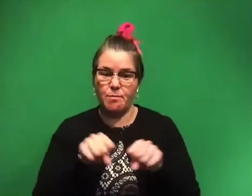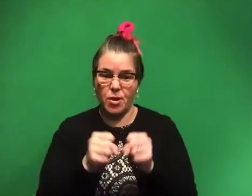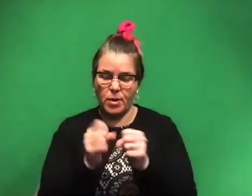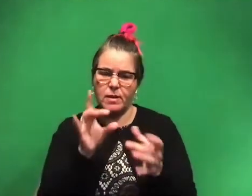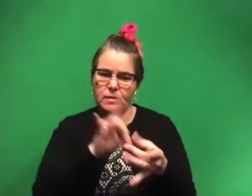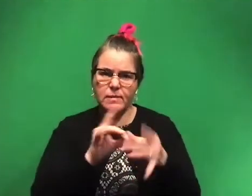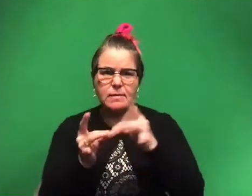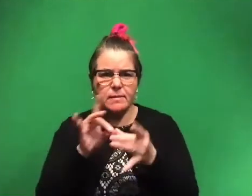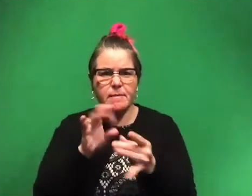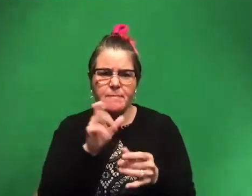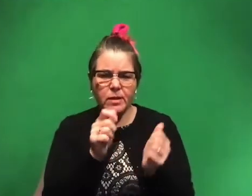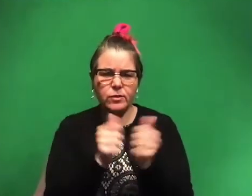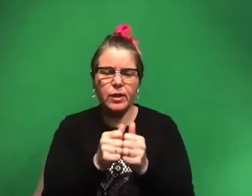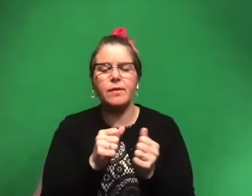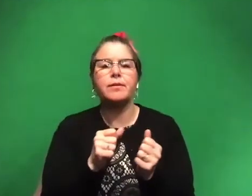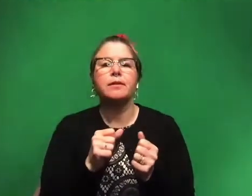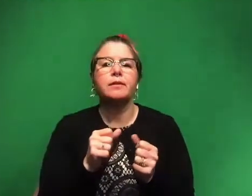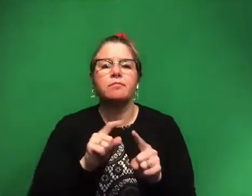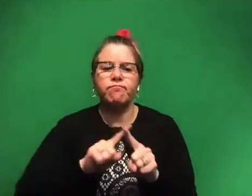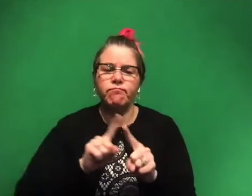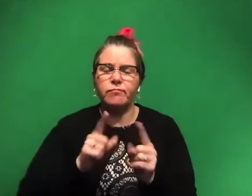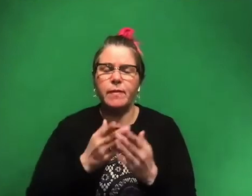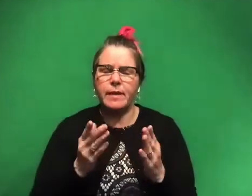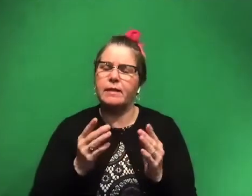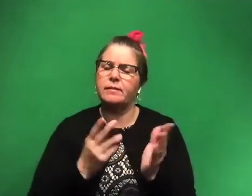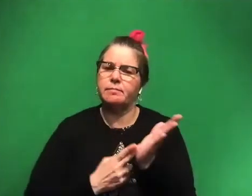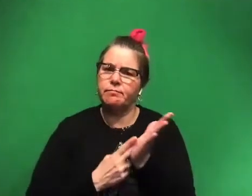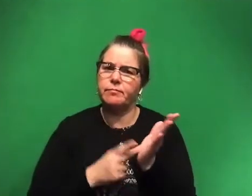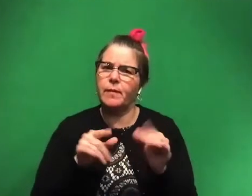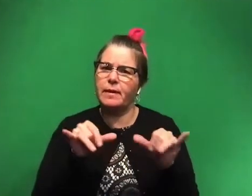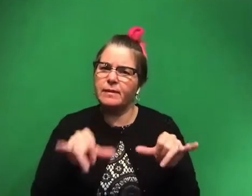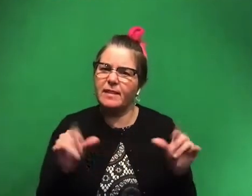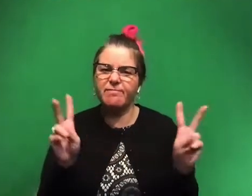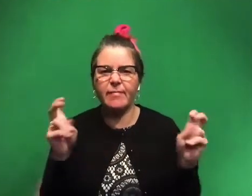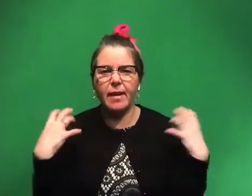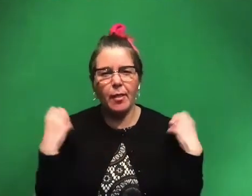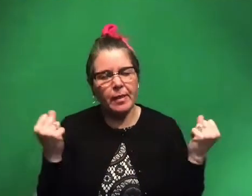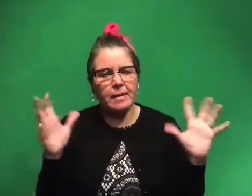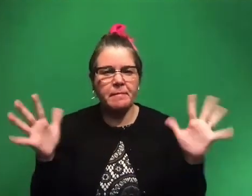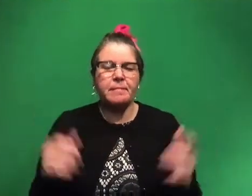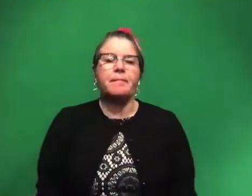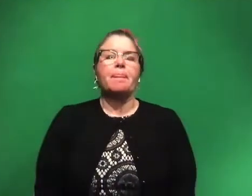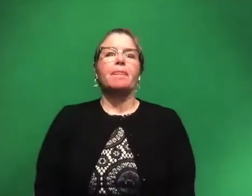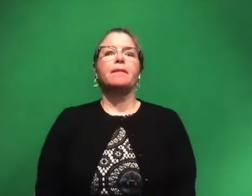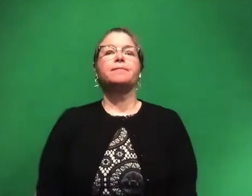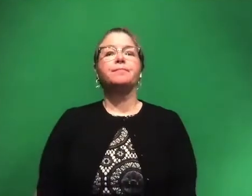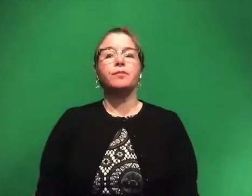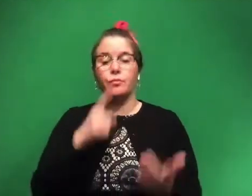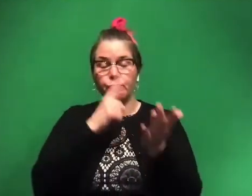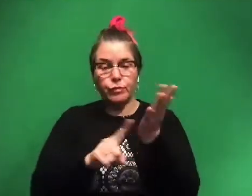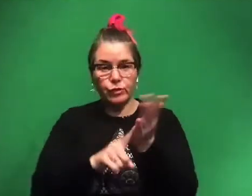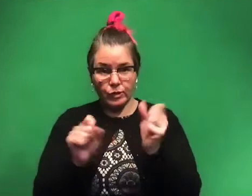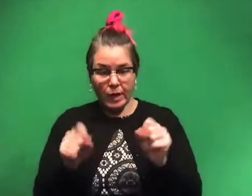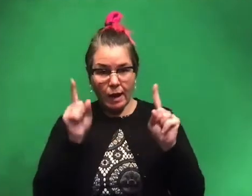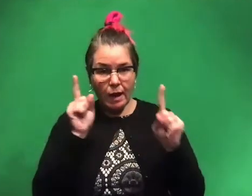them. We do a whole bunch of different stuff to ensure that they stay kind of healthy, I guess, for researchers to come and